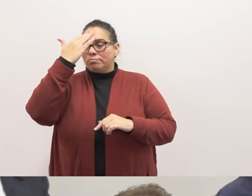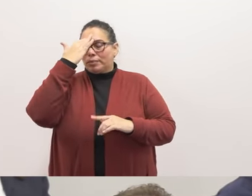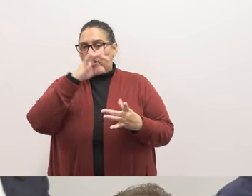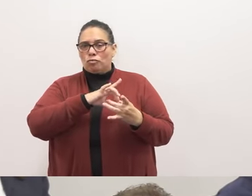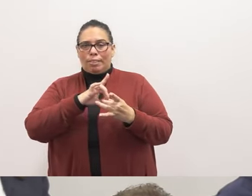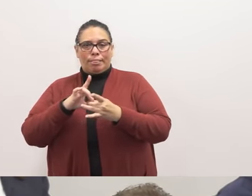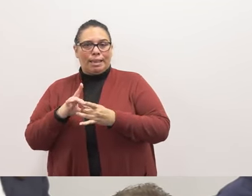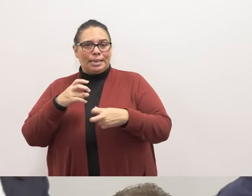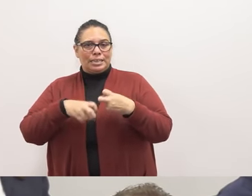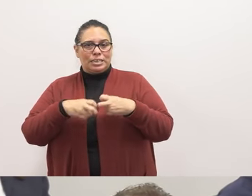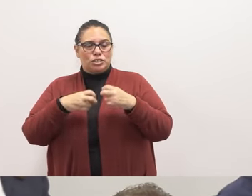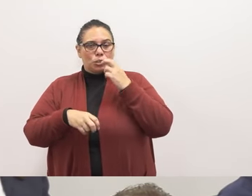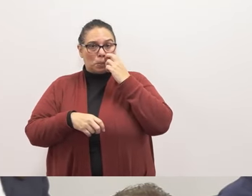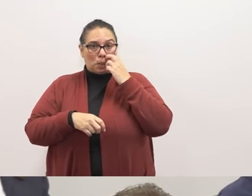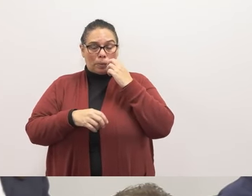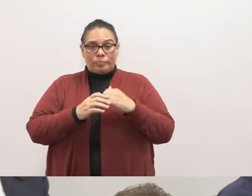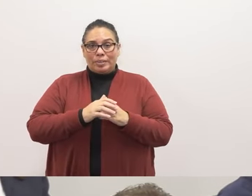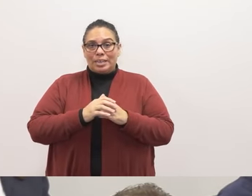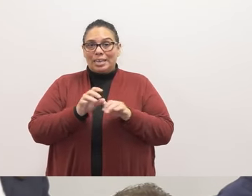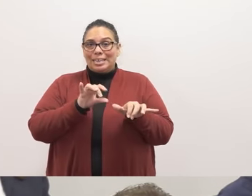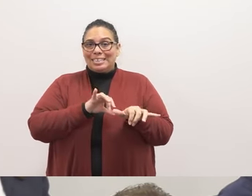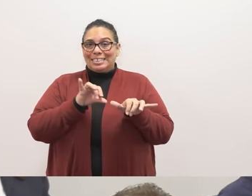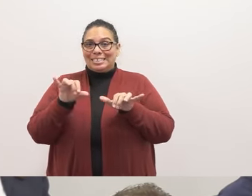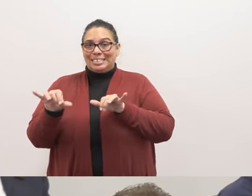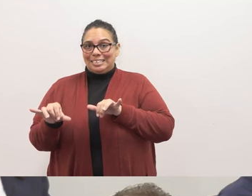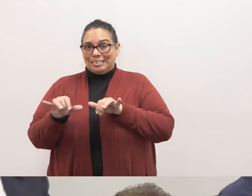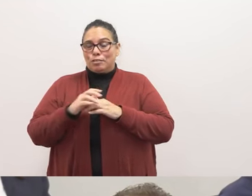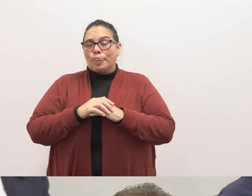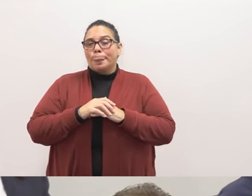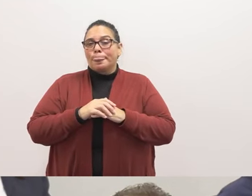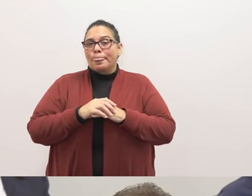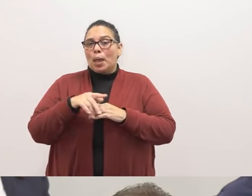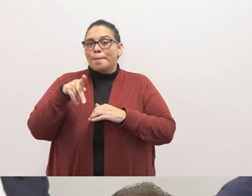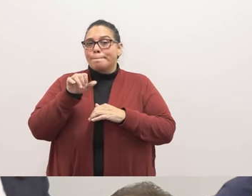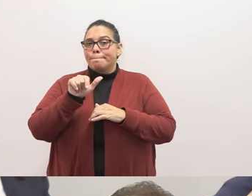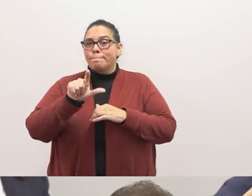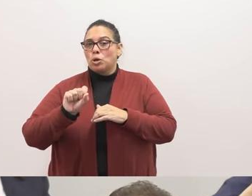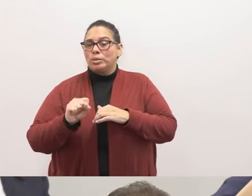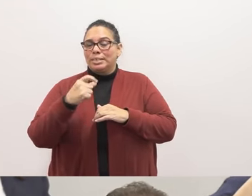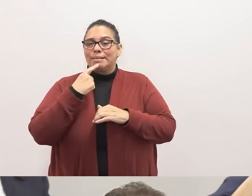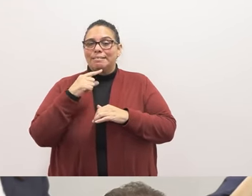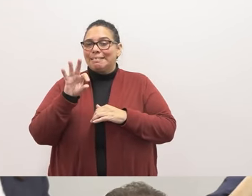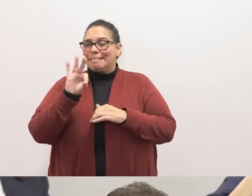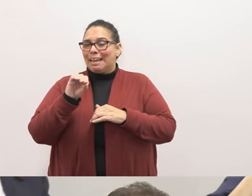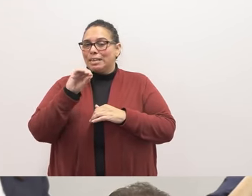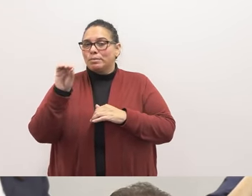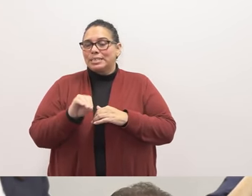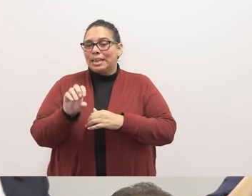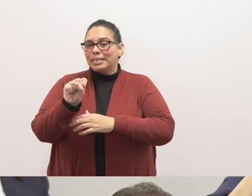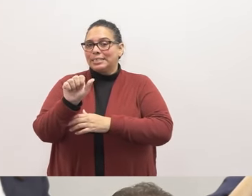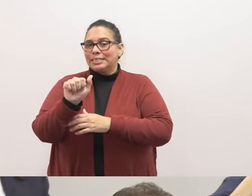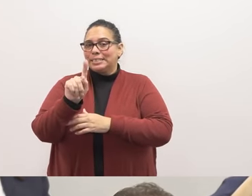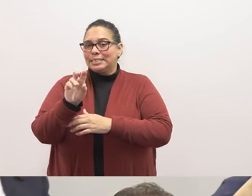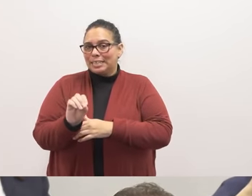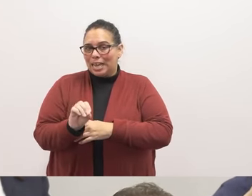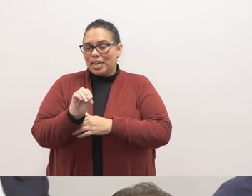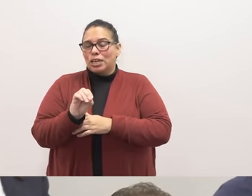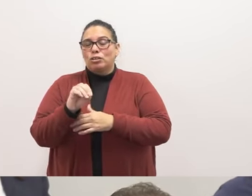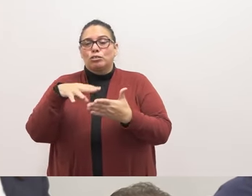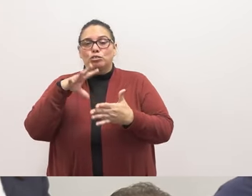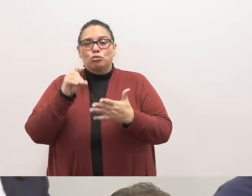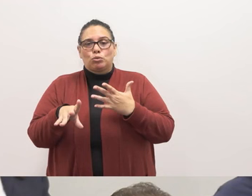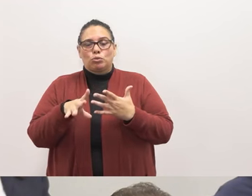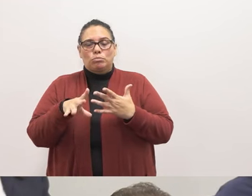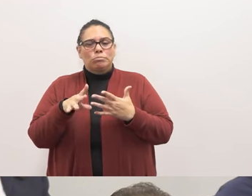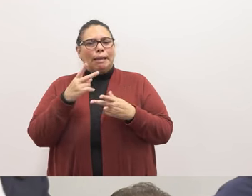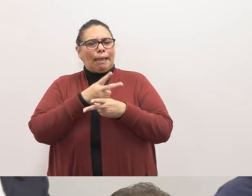Furthermore, the same poll revealed that 90% of Sato students care deeply about the environment and 62% believe that the